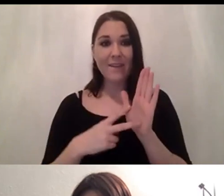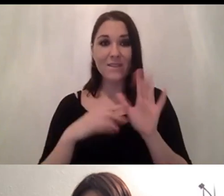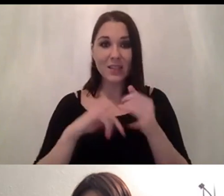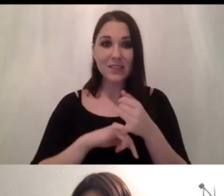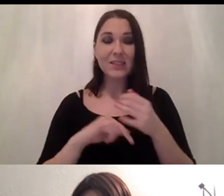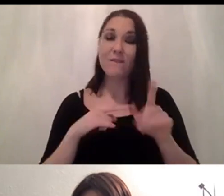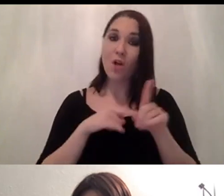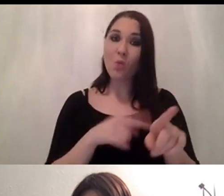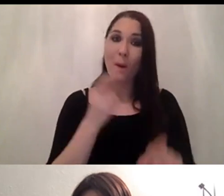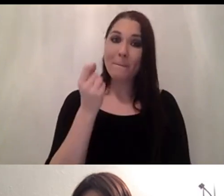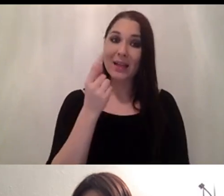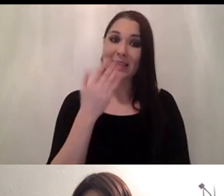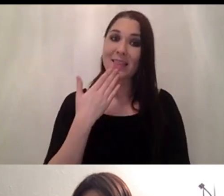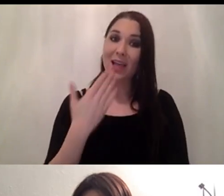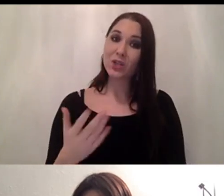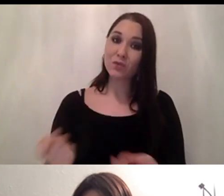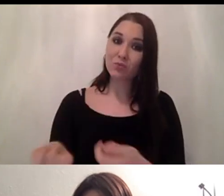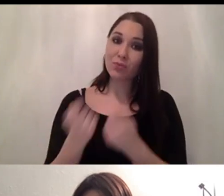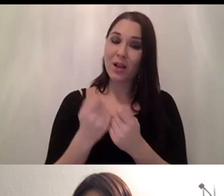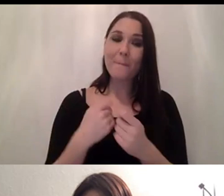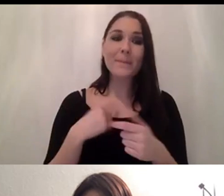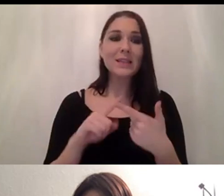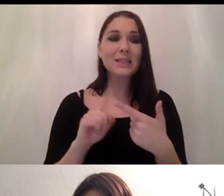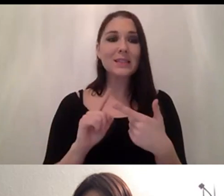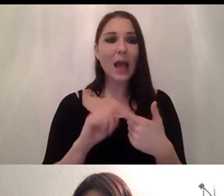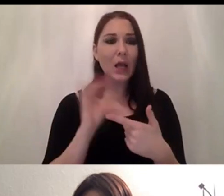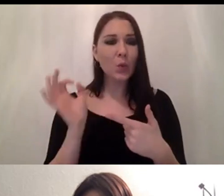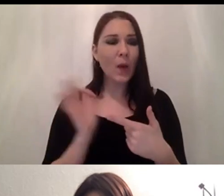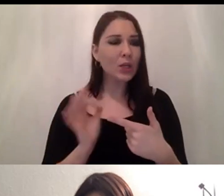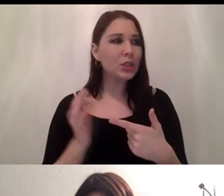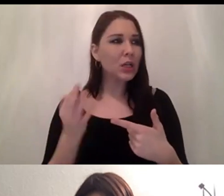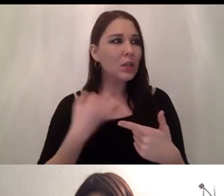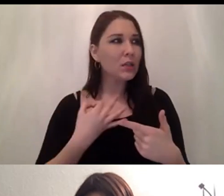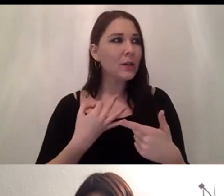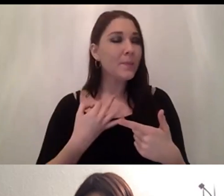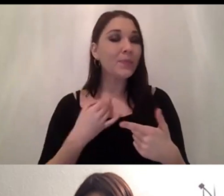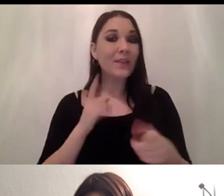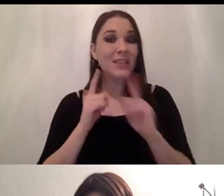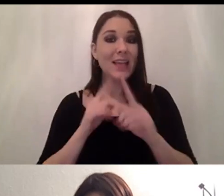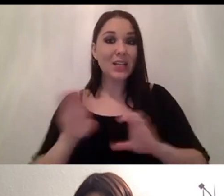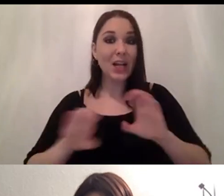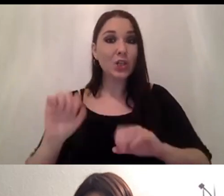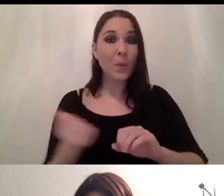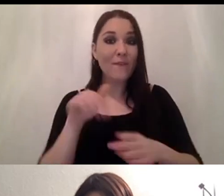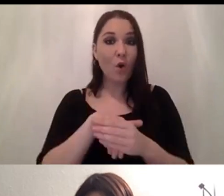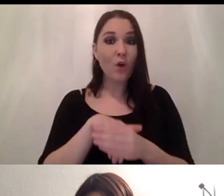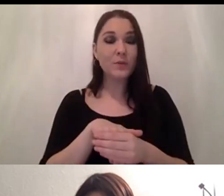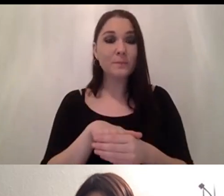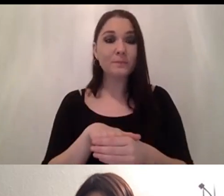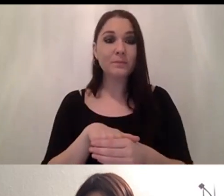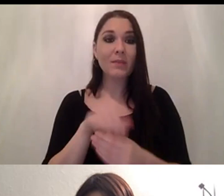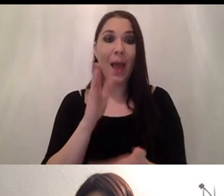idea thank you for bringing that up and then the second question was exactly if a data scientist should be involved i think it's absolutely